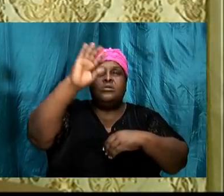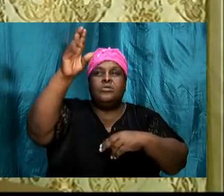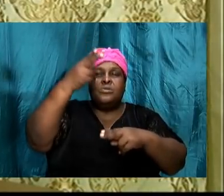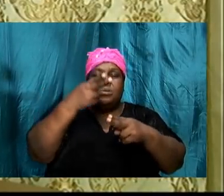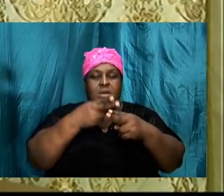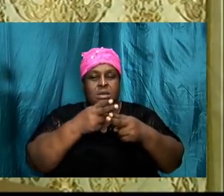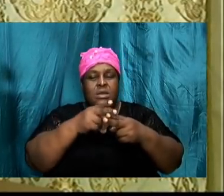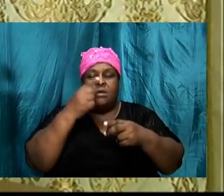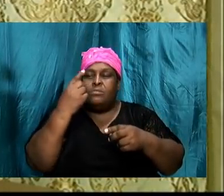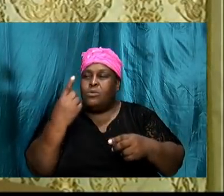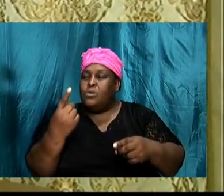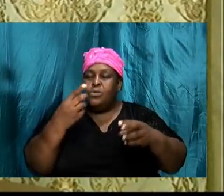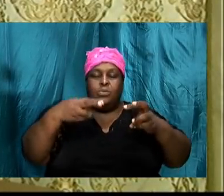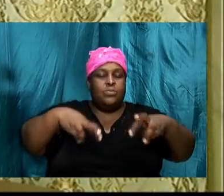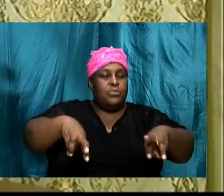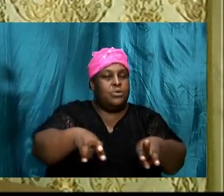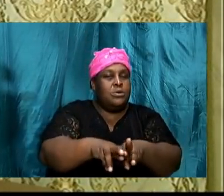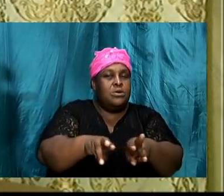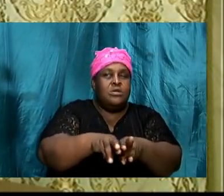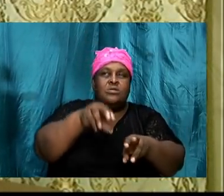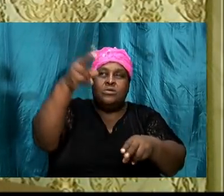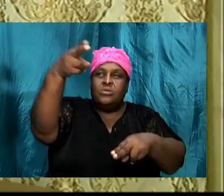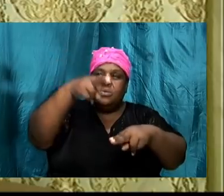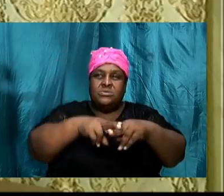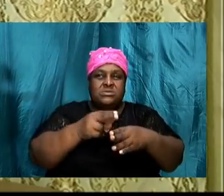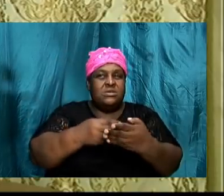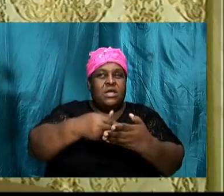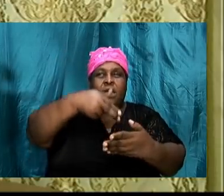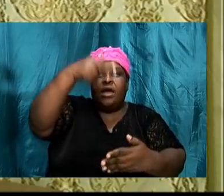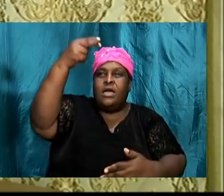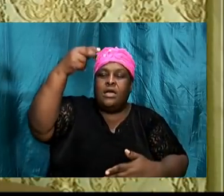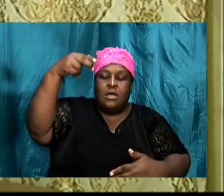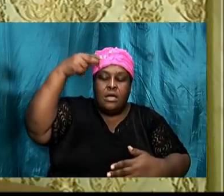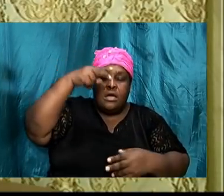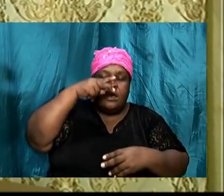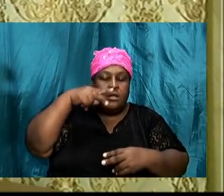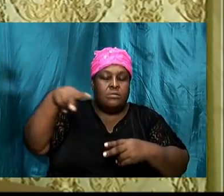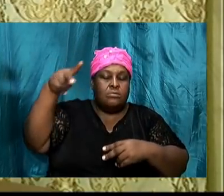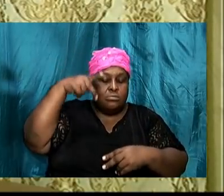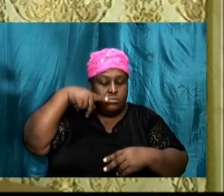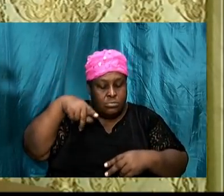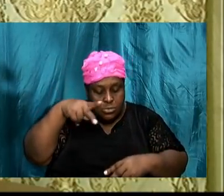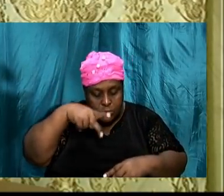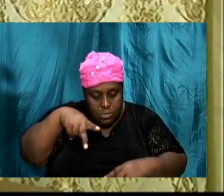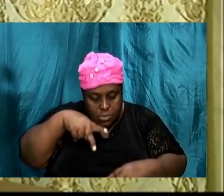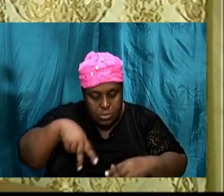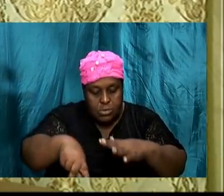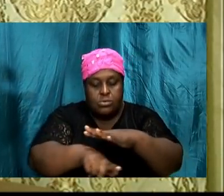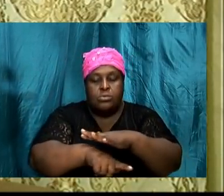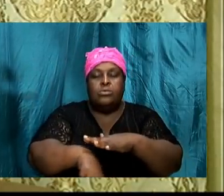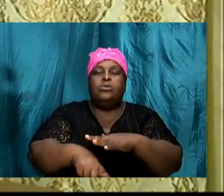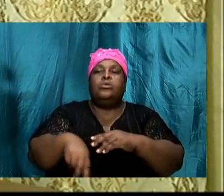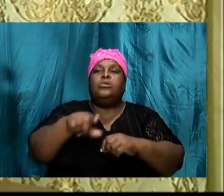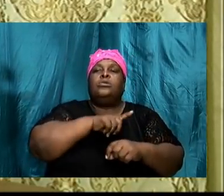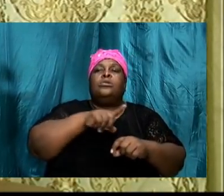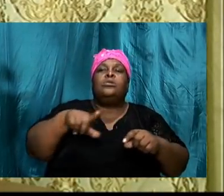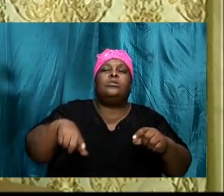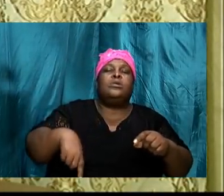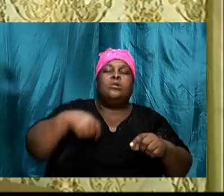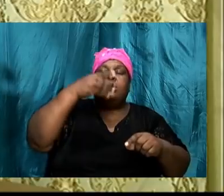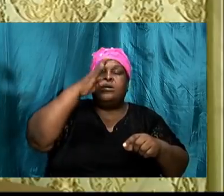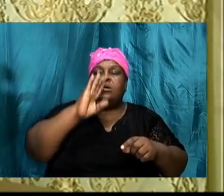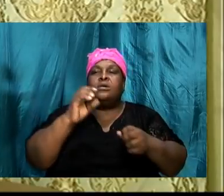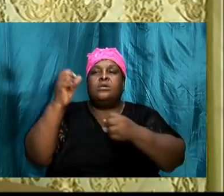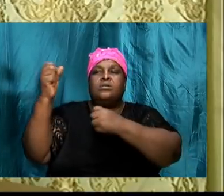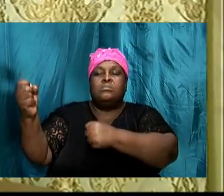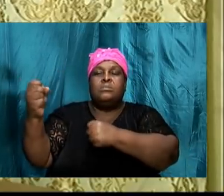name alone is worthy. You sit on high and you look on low. You are God Almighty. We come before you